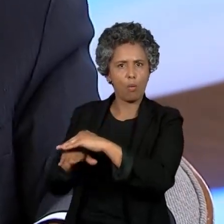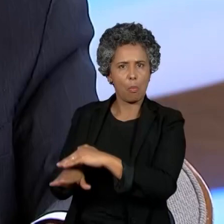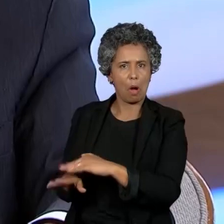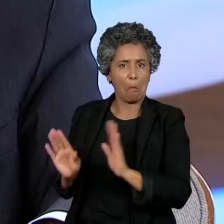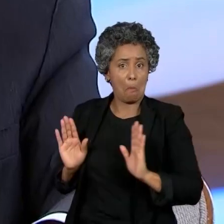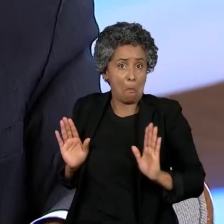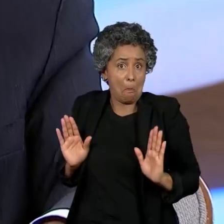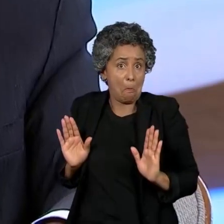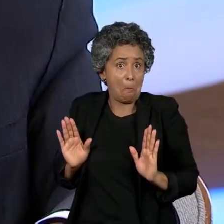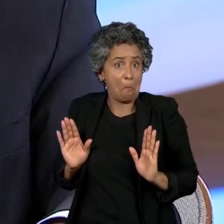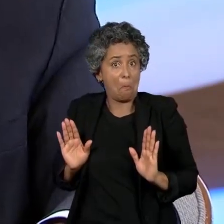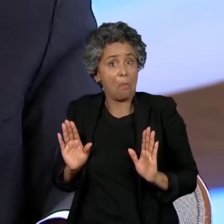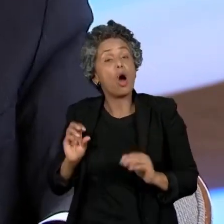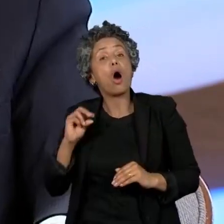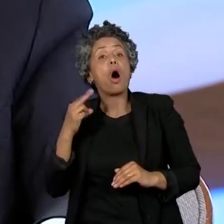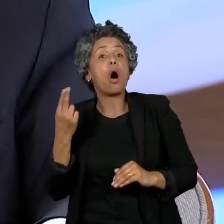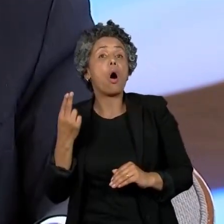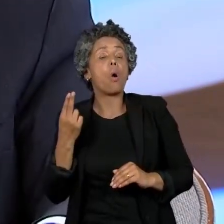reserve currency. But remember,